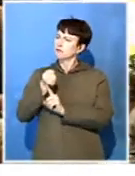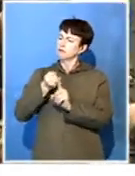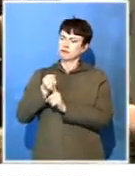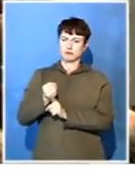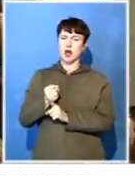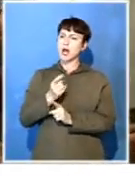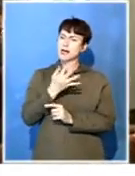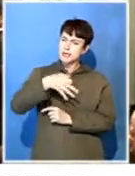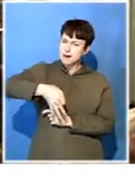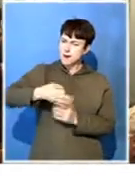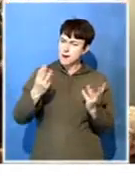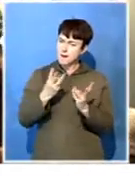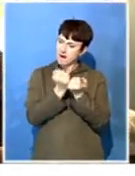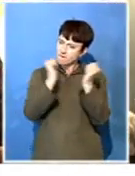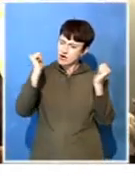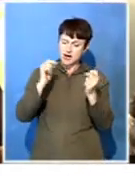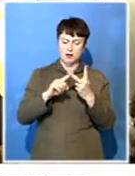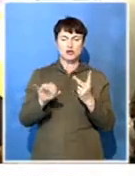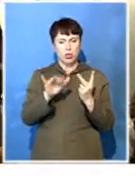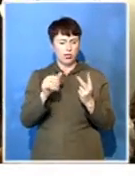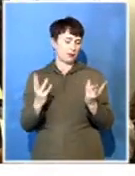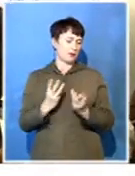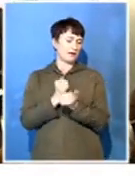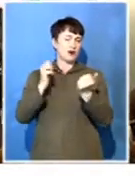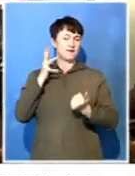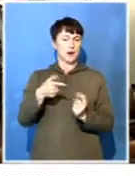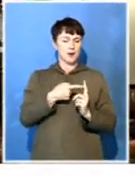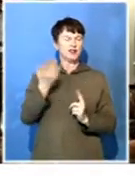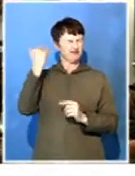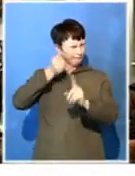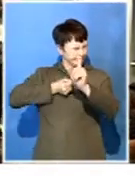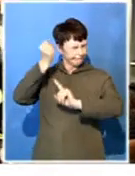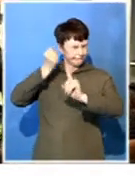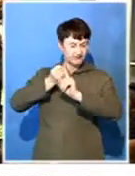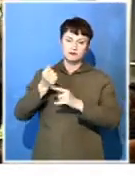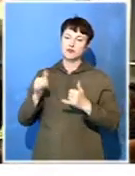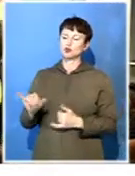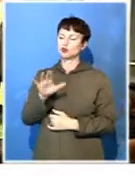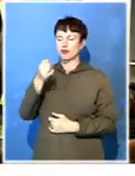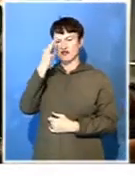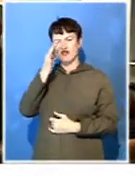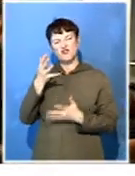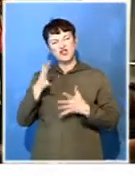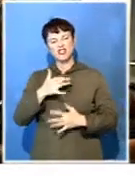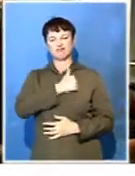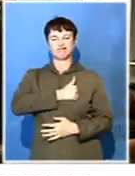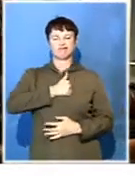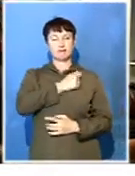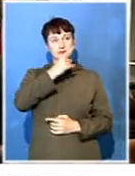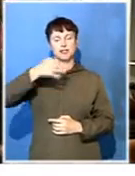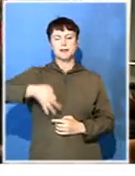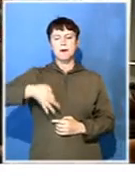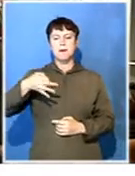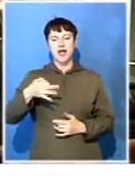people in Namibia, but also in South Africa as well. Note, of course, as well, that the South African government has sent its condolences to the people of Namibia.